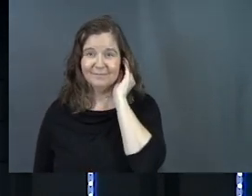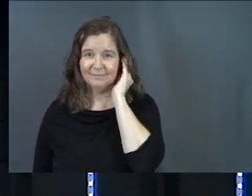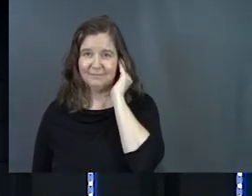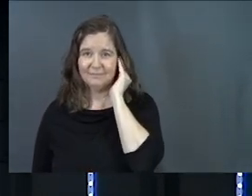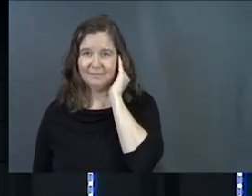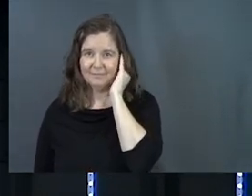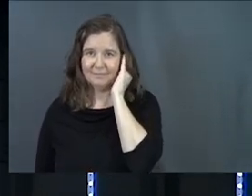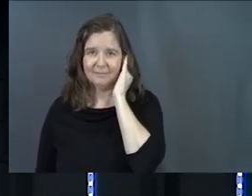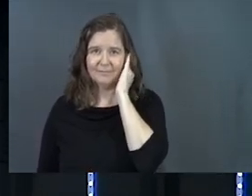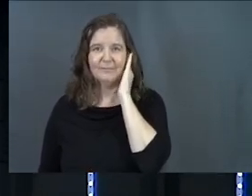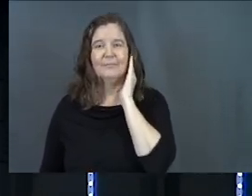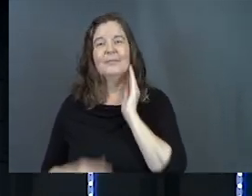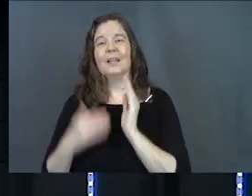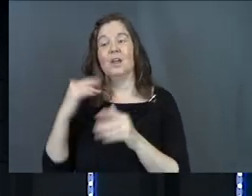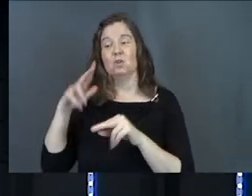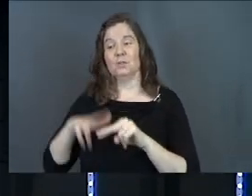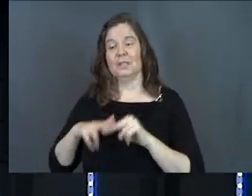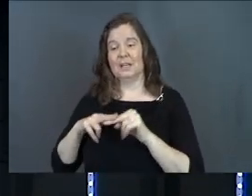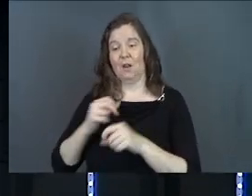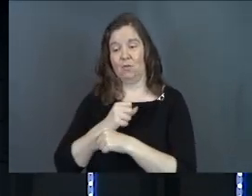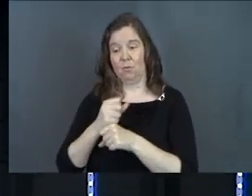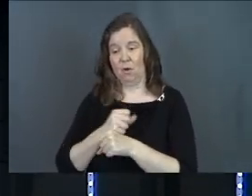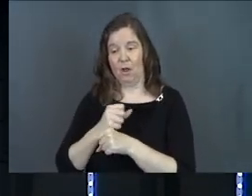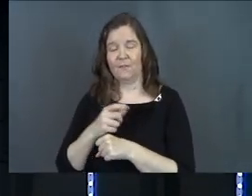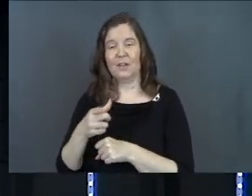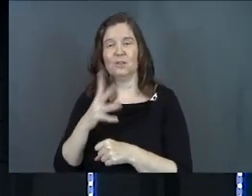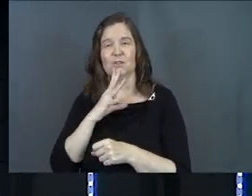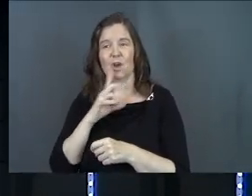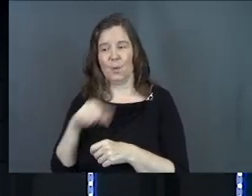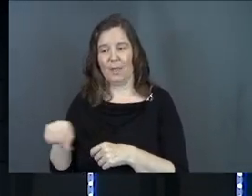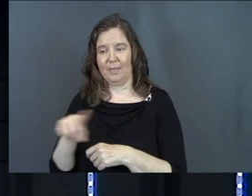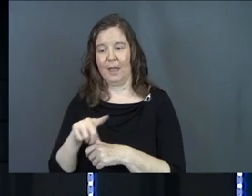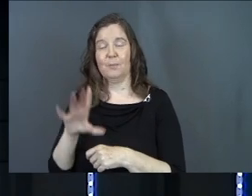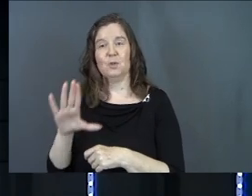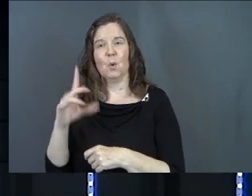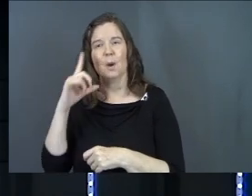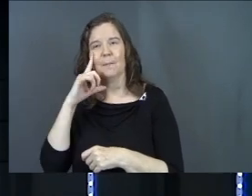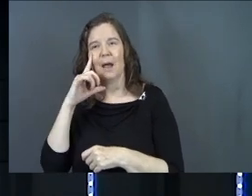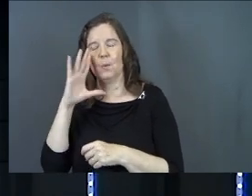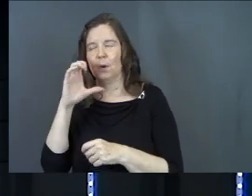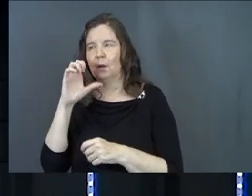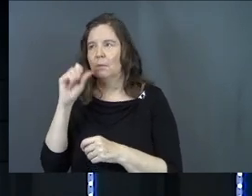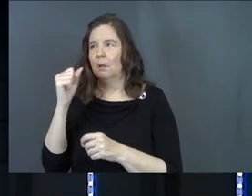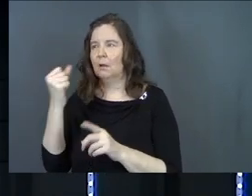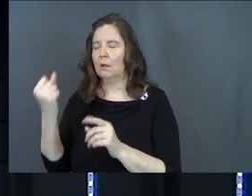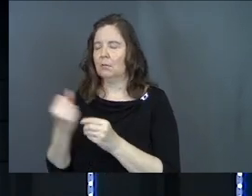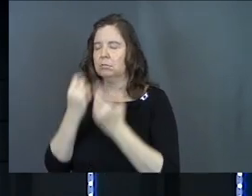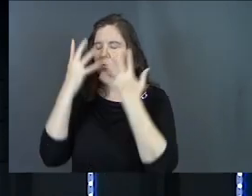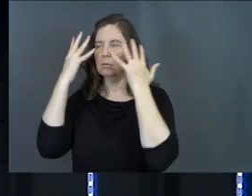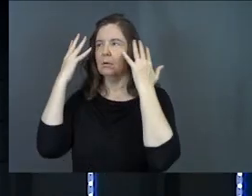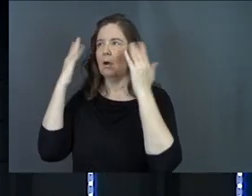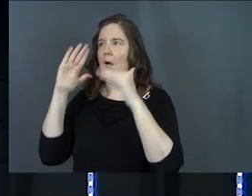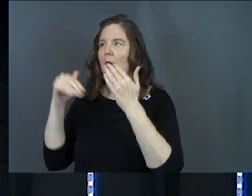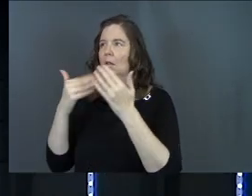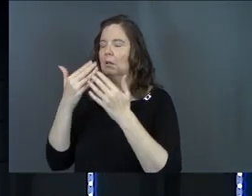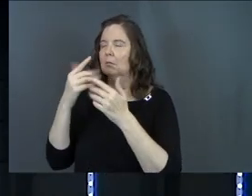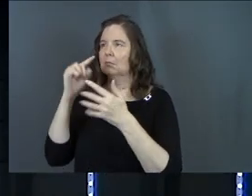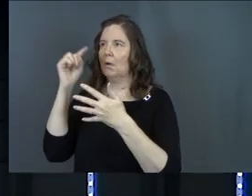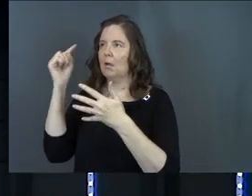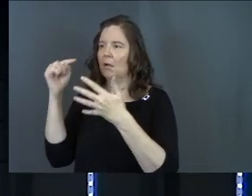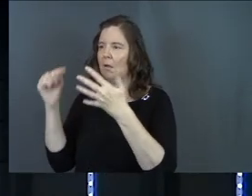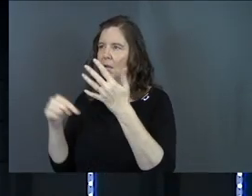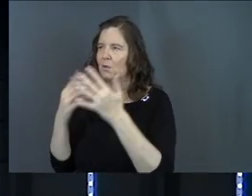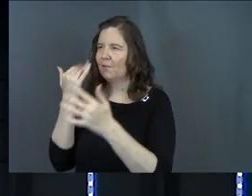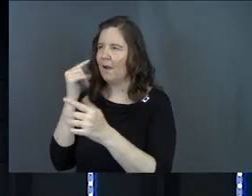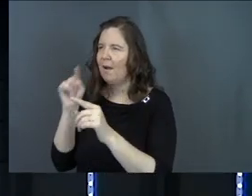And you're sitting down over some heavenly coffee and you talk to them, your mind is going to be flooded with all this stuff that you had forgotten about